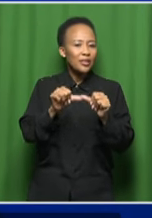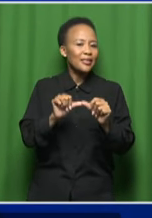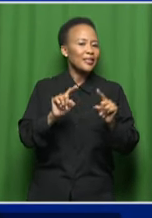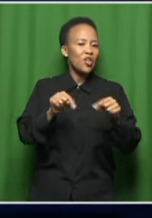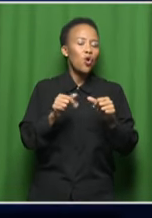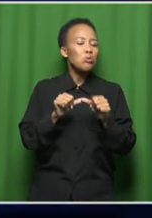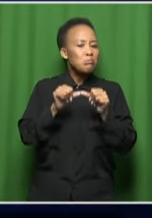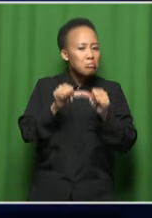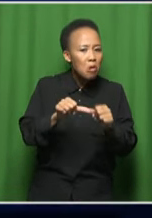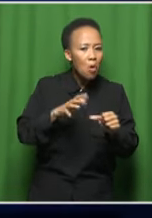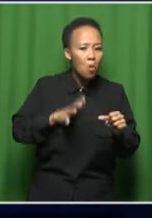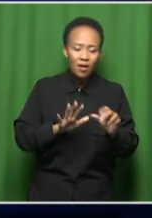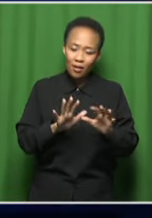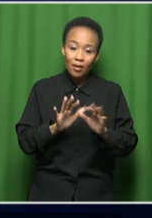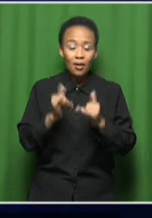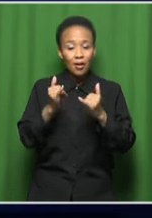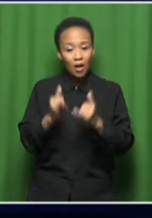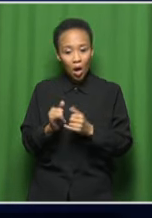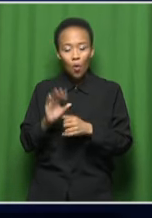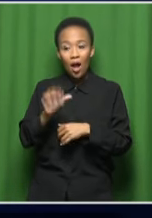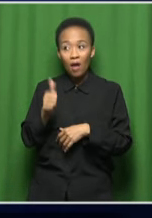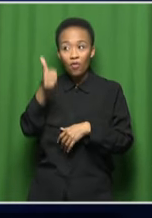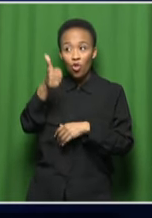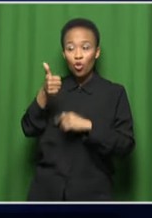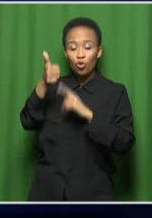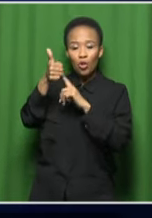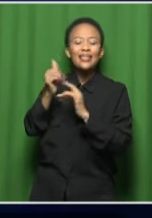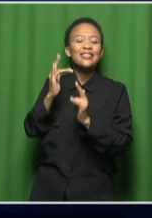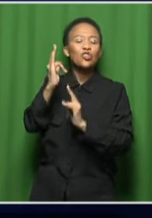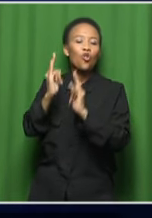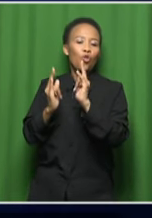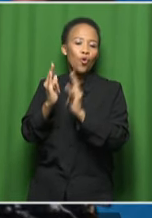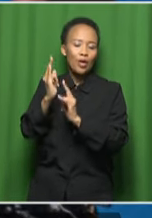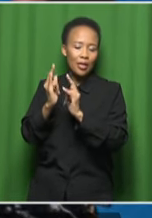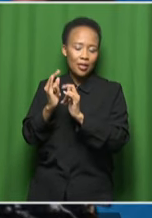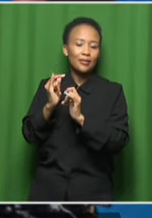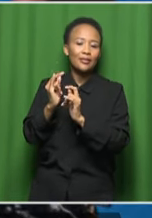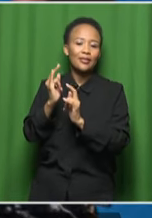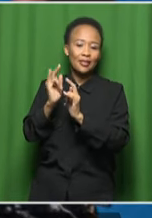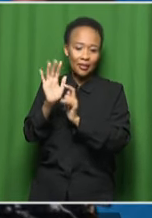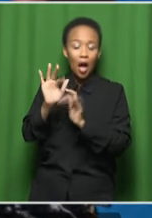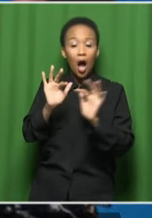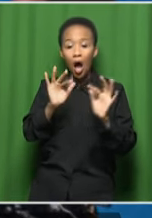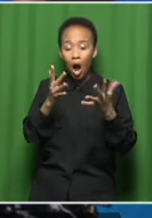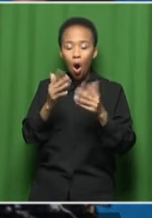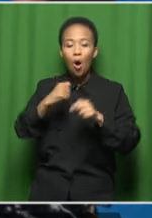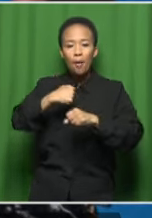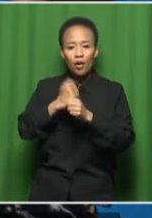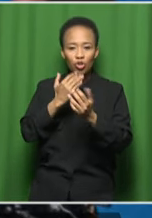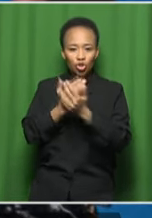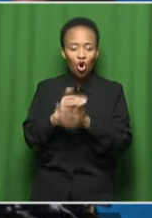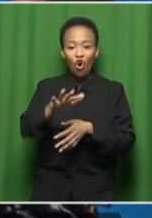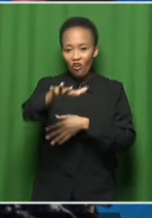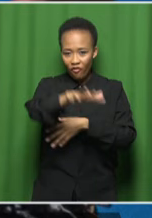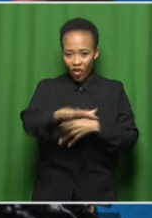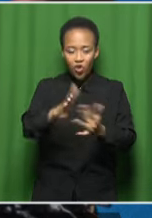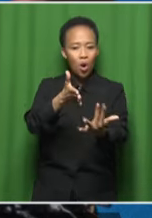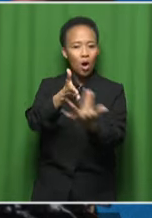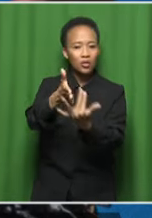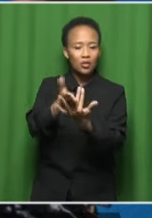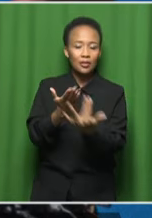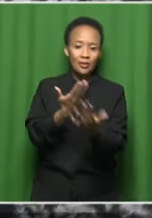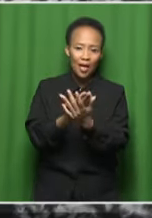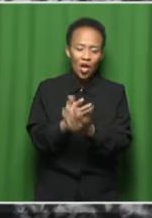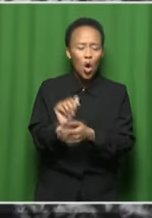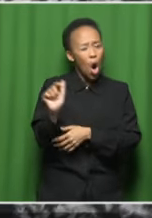looking at what city authorities are doing to make venues more accessible, to support transport for